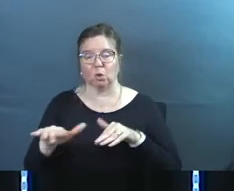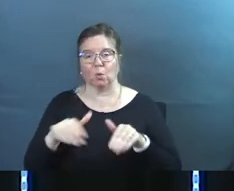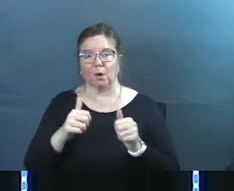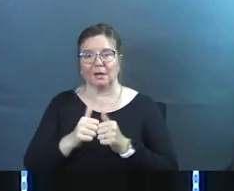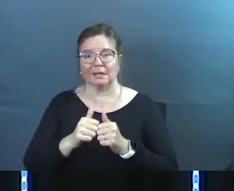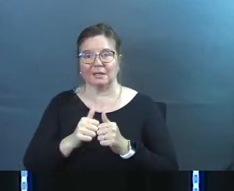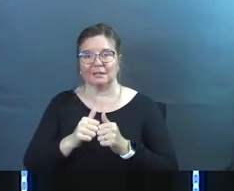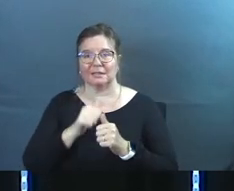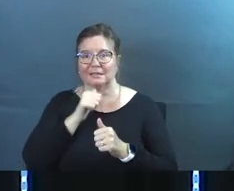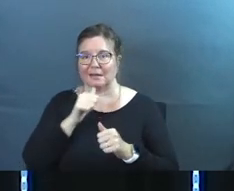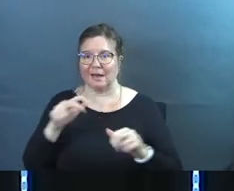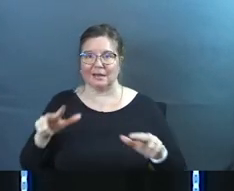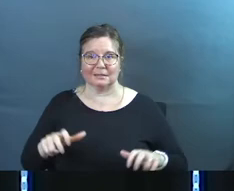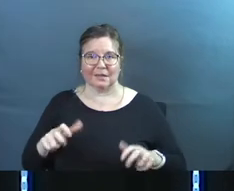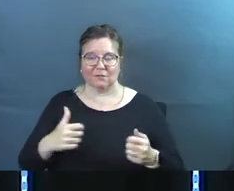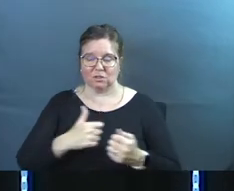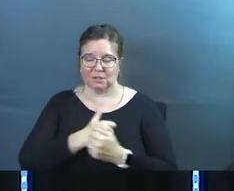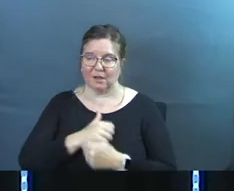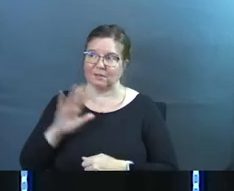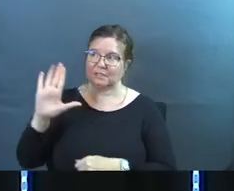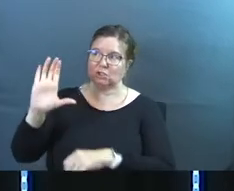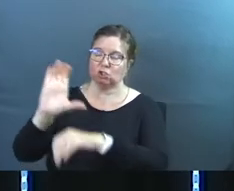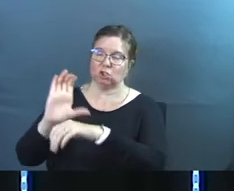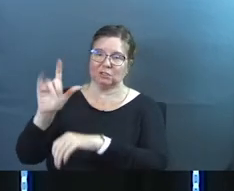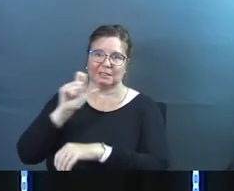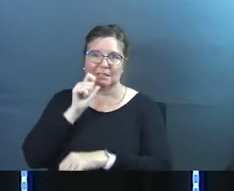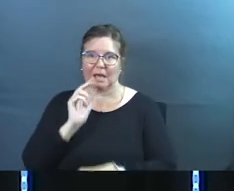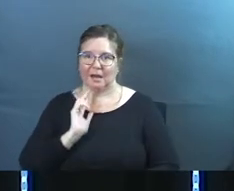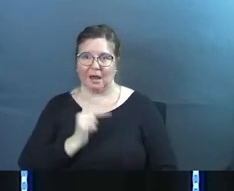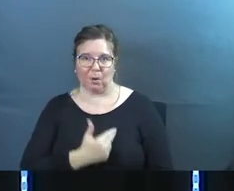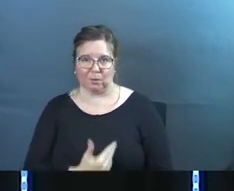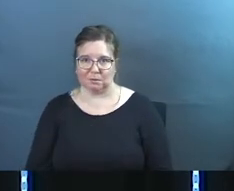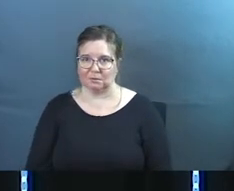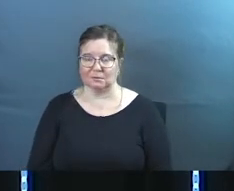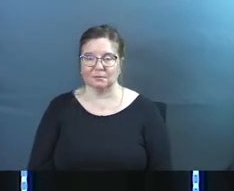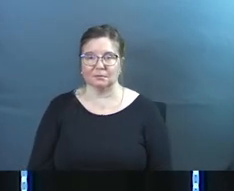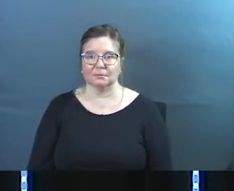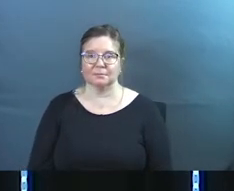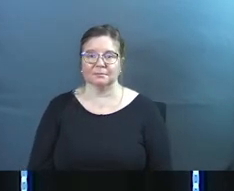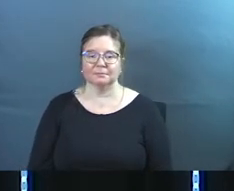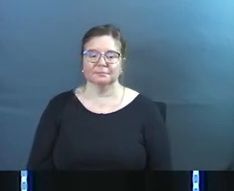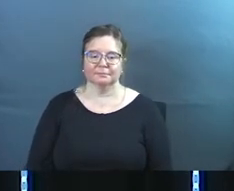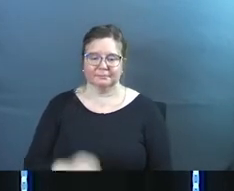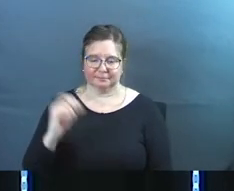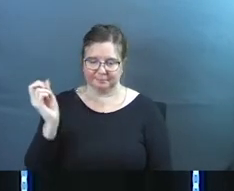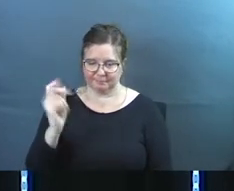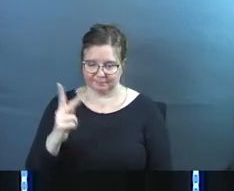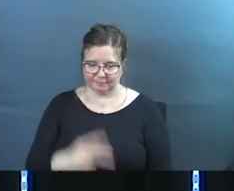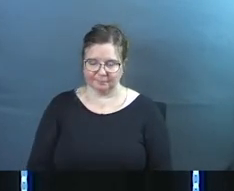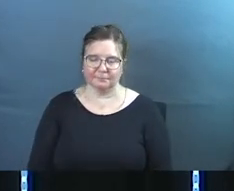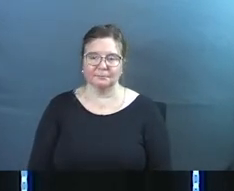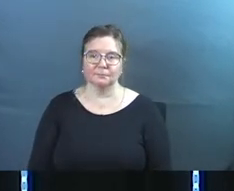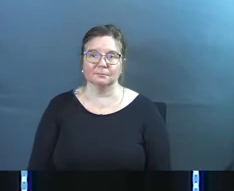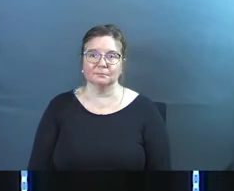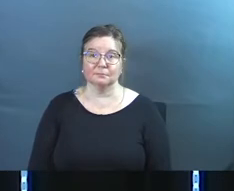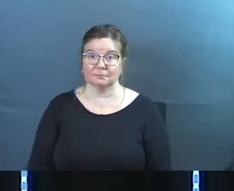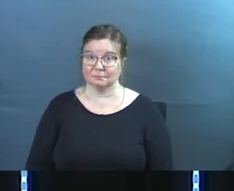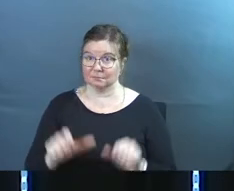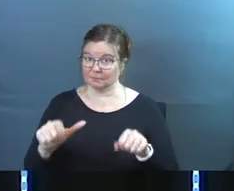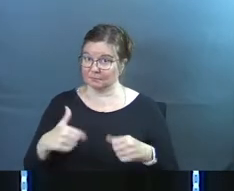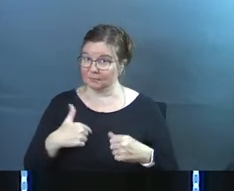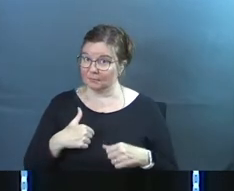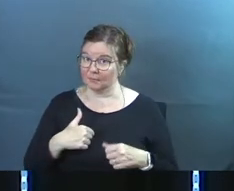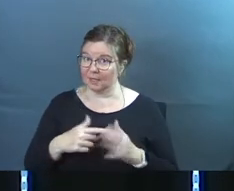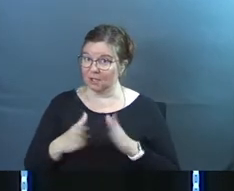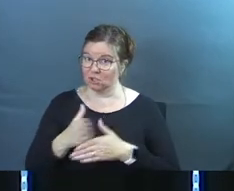walk in unselfish love it is his church it is not ours okay can I